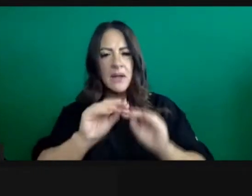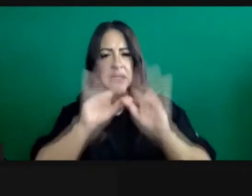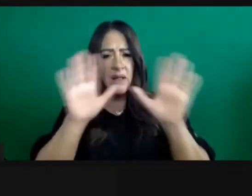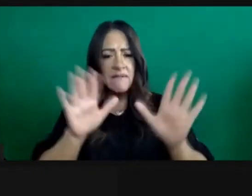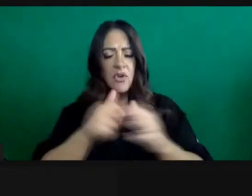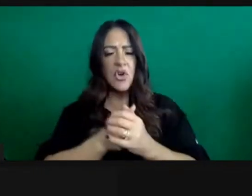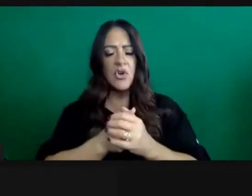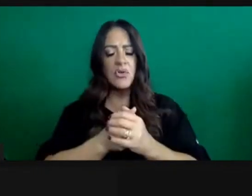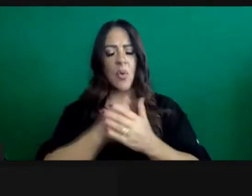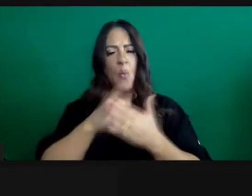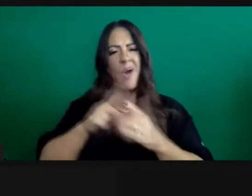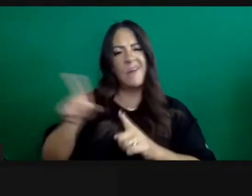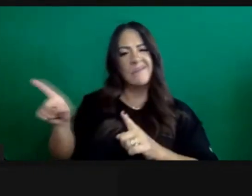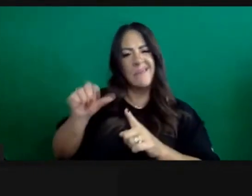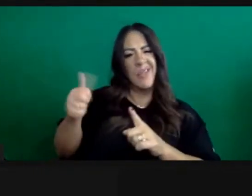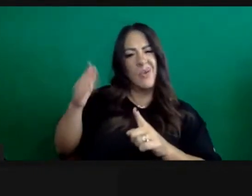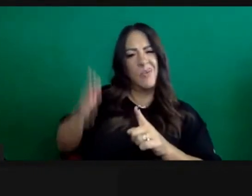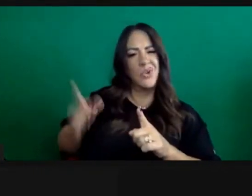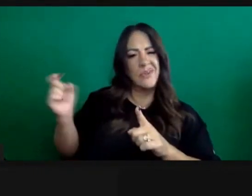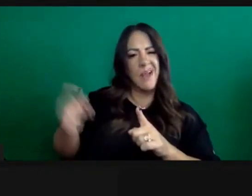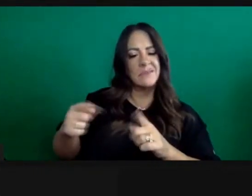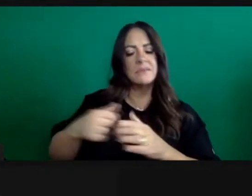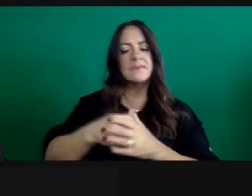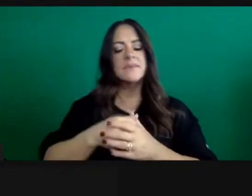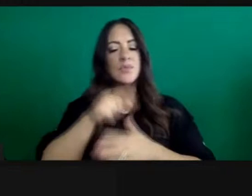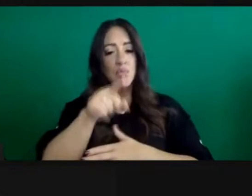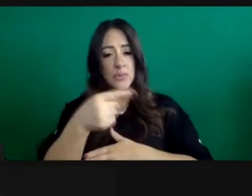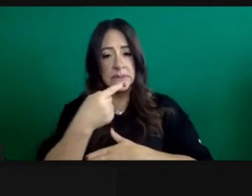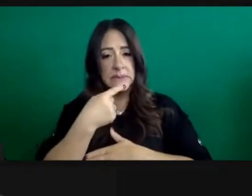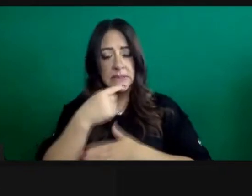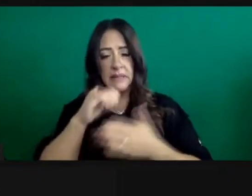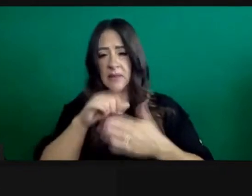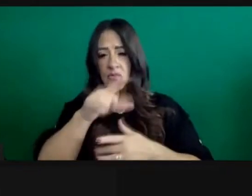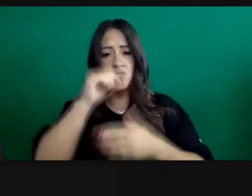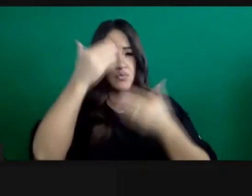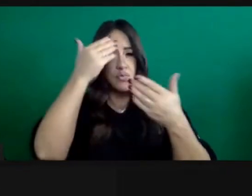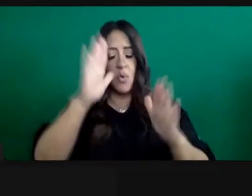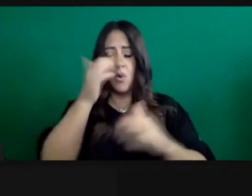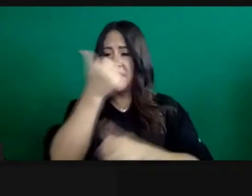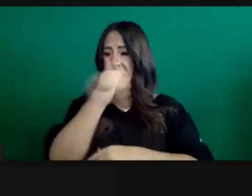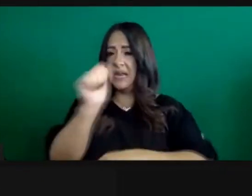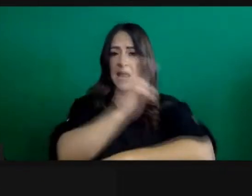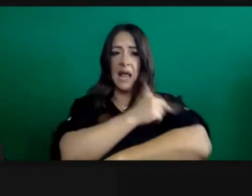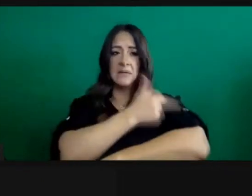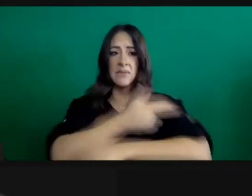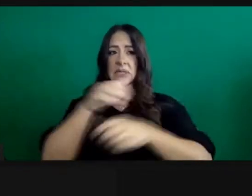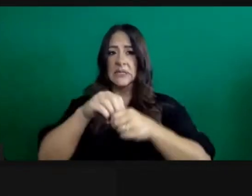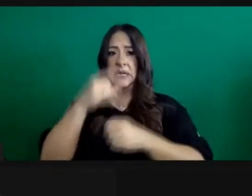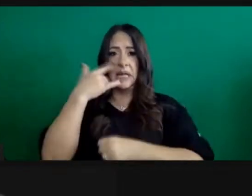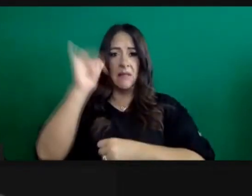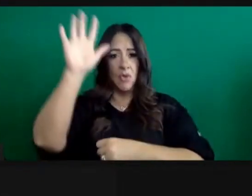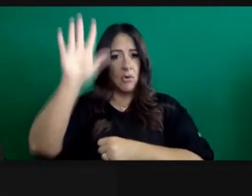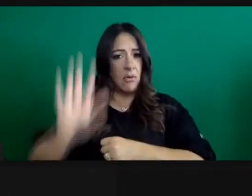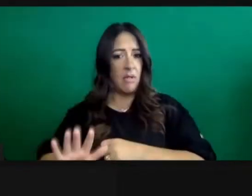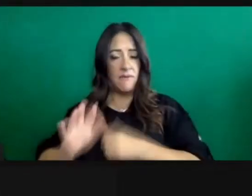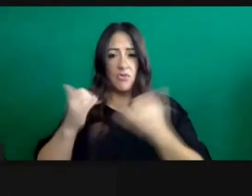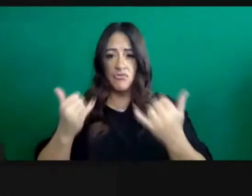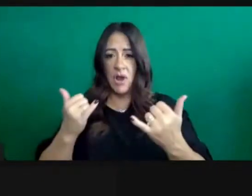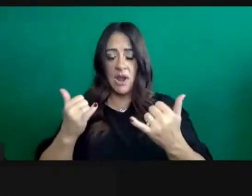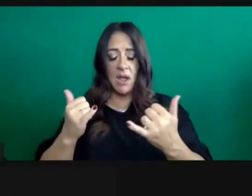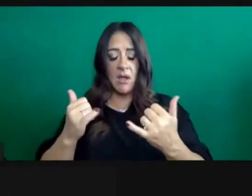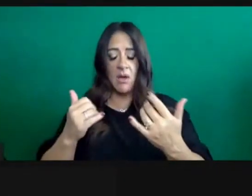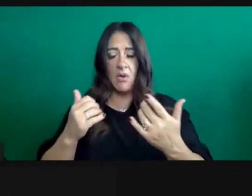follow-up to Ron's question just now. Are you saying that you're not aware of any hospitals throughout California that are